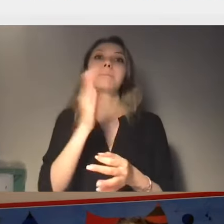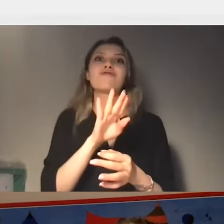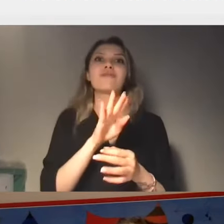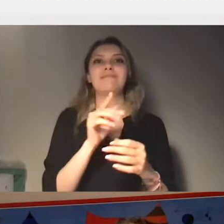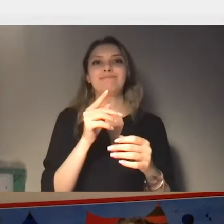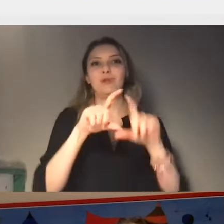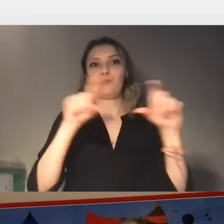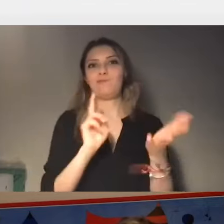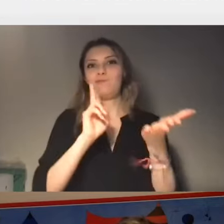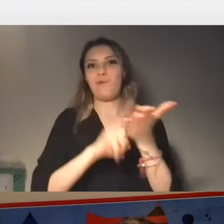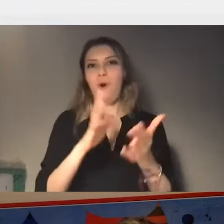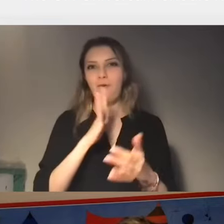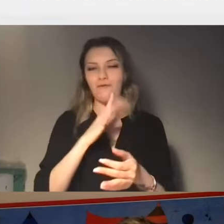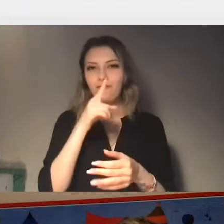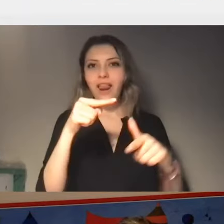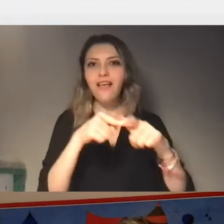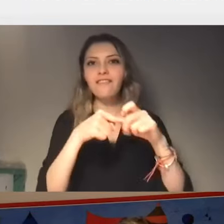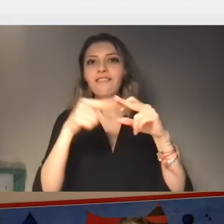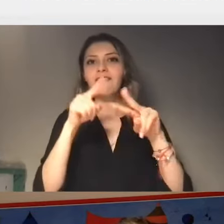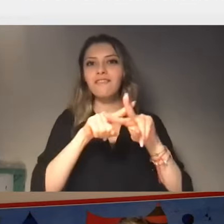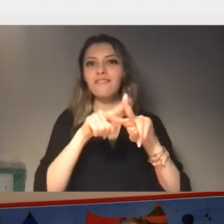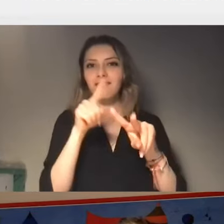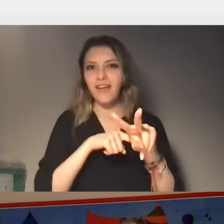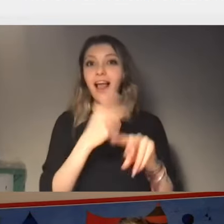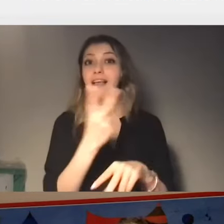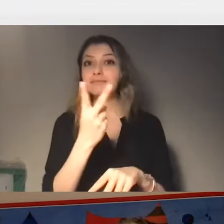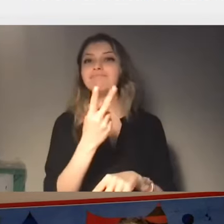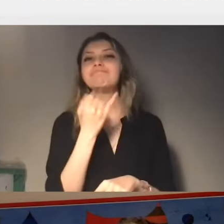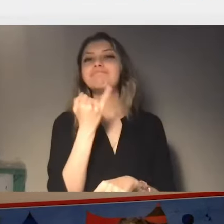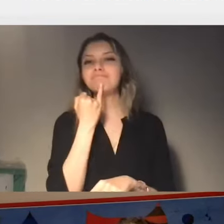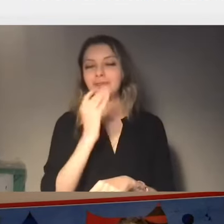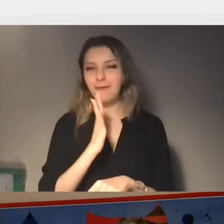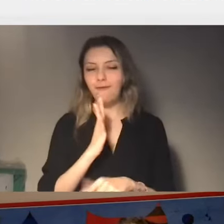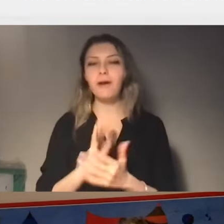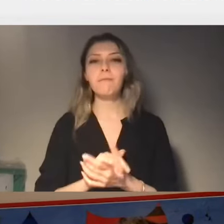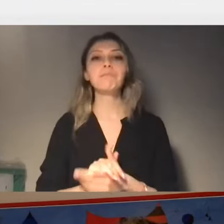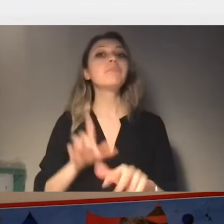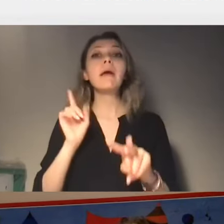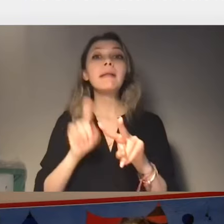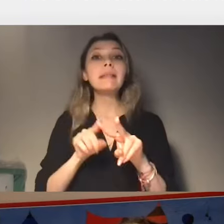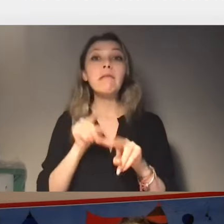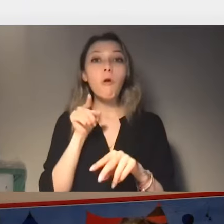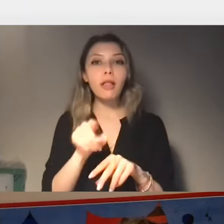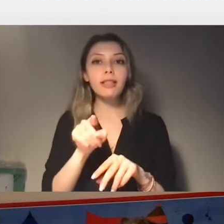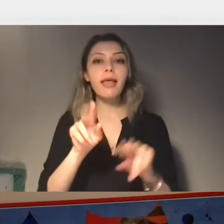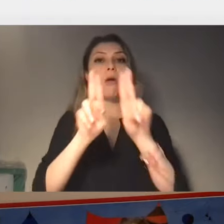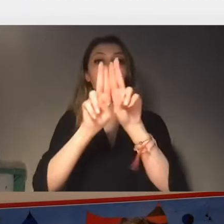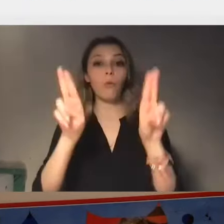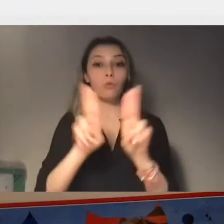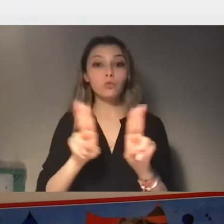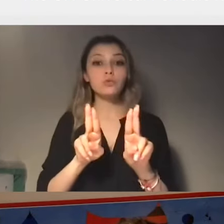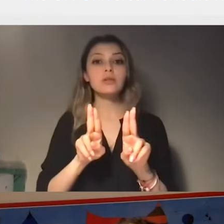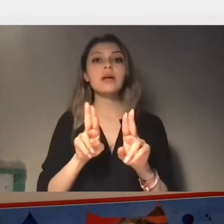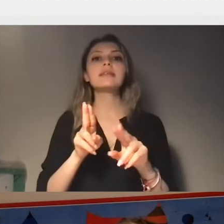as program manager. Prior to joining UPI info, she worked at the International Commission of Jurists, first as development